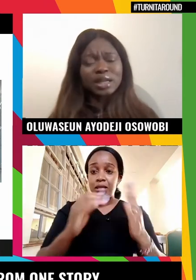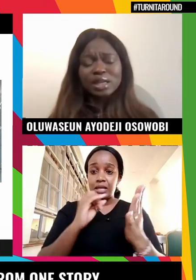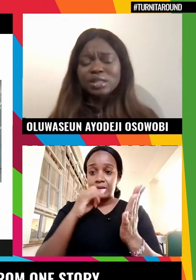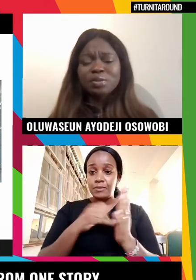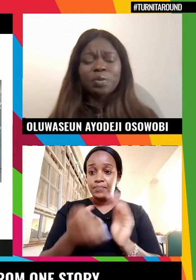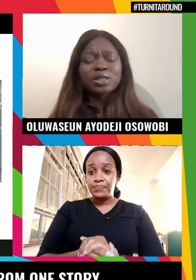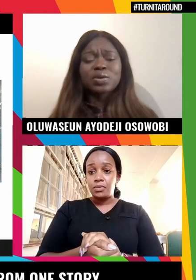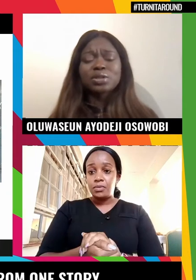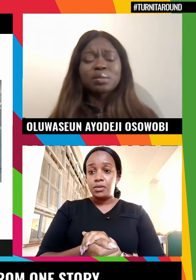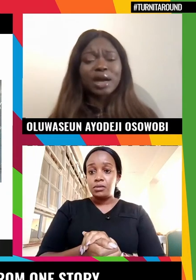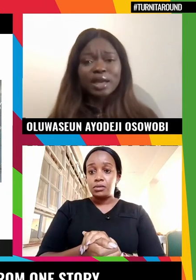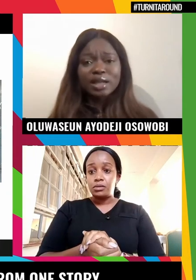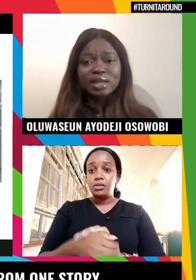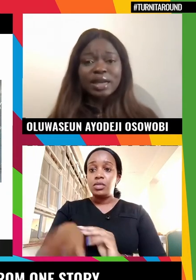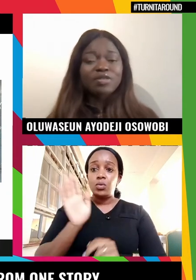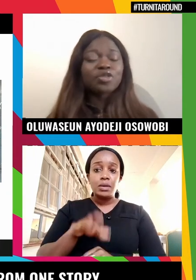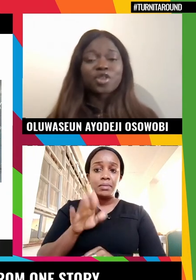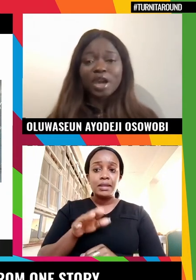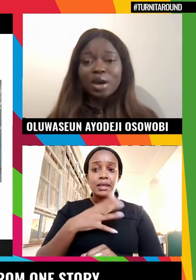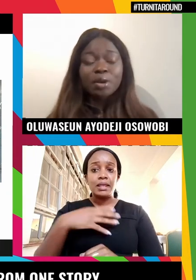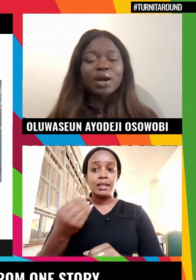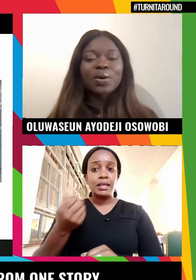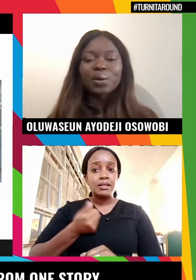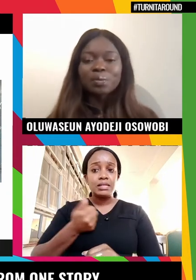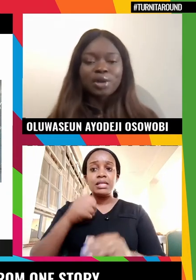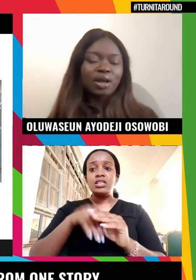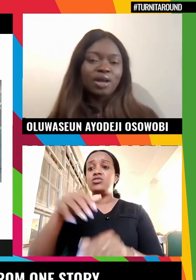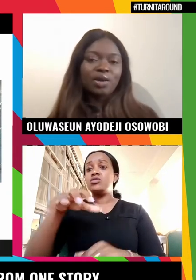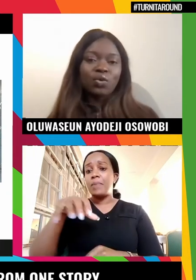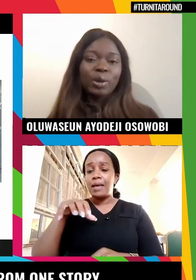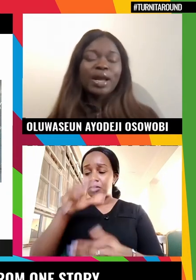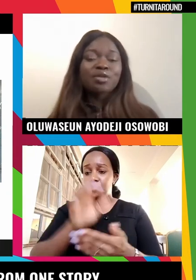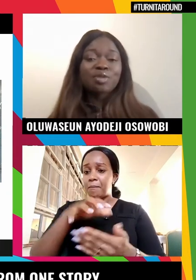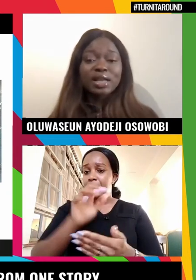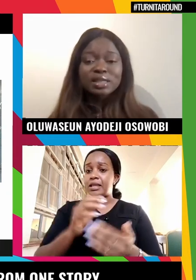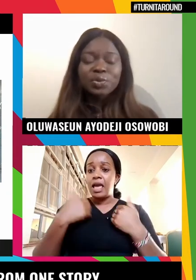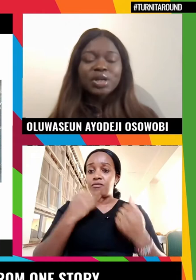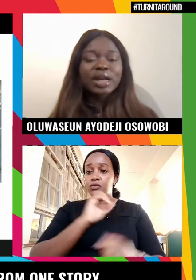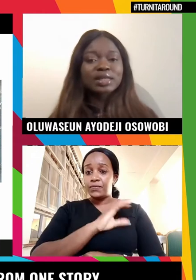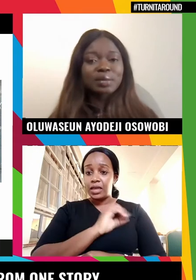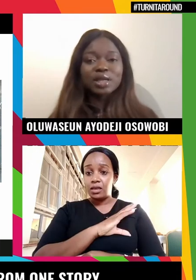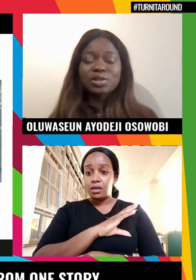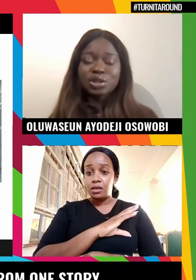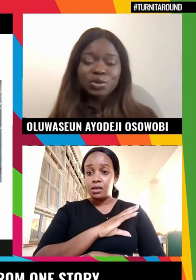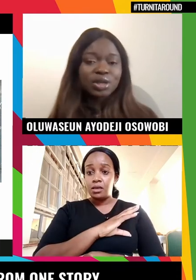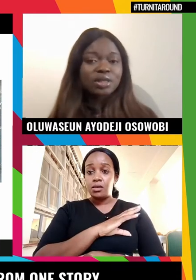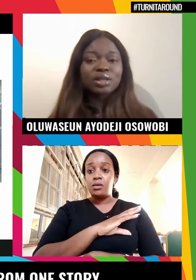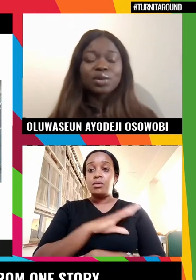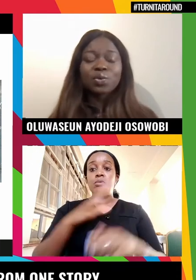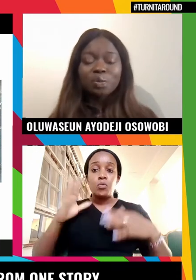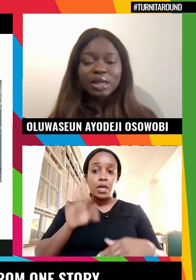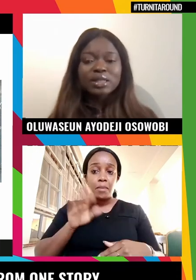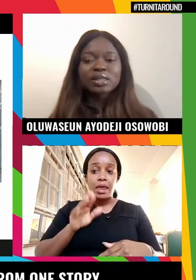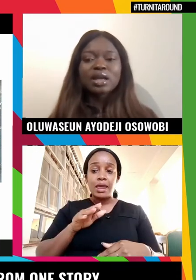gear up daily to prepare to go to the market and have to fear coming back home. Women are harassed within academic institutions,